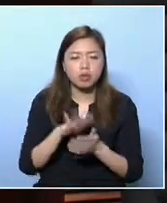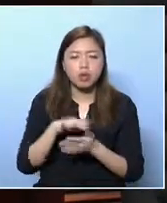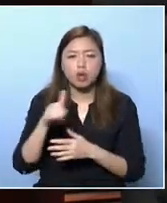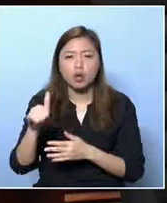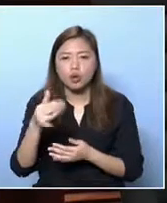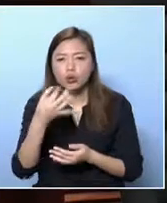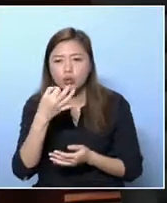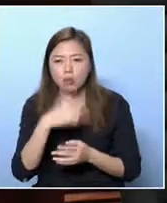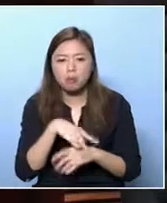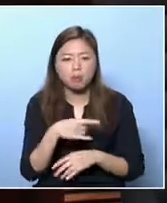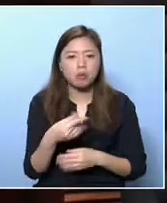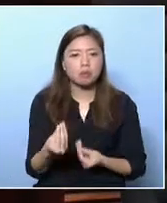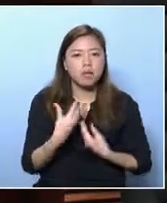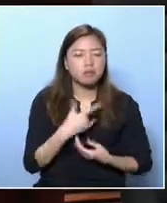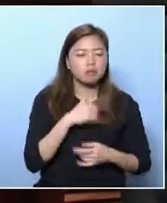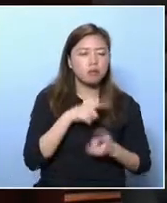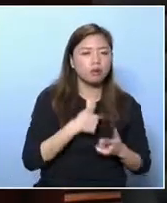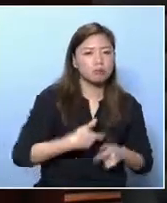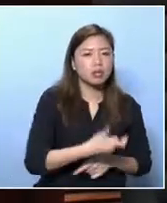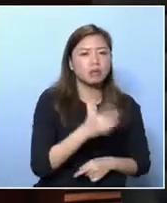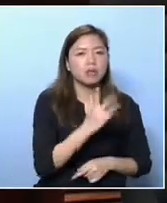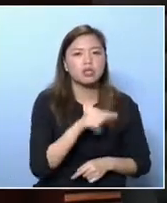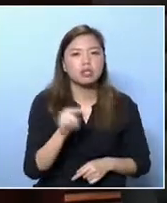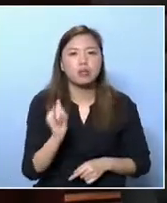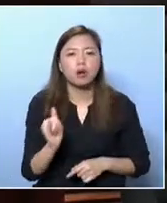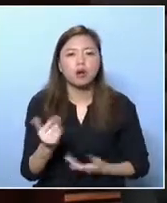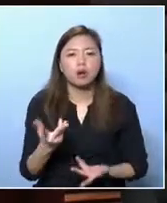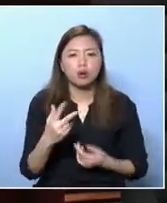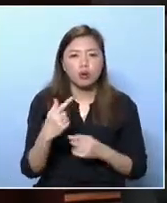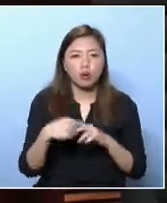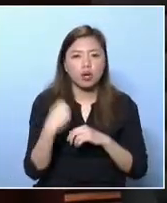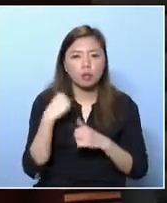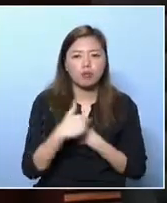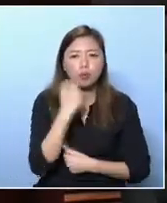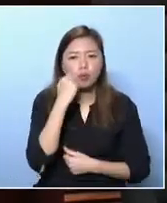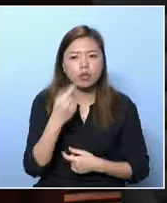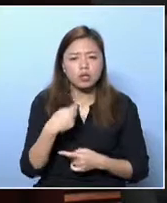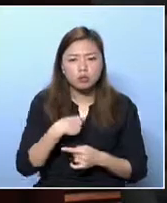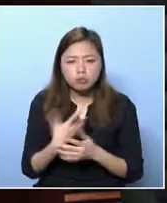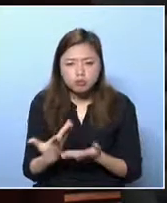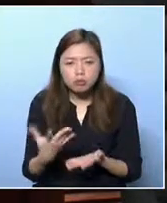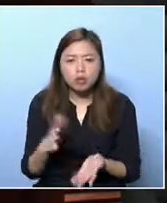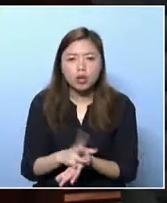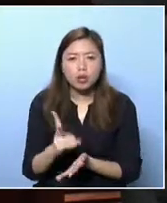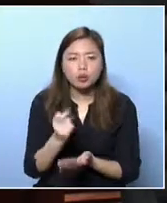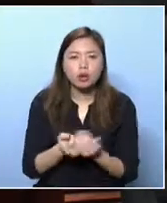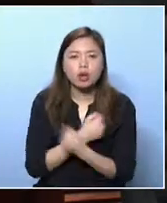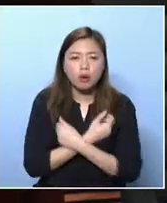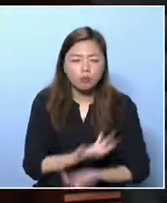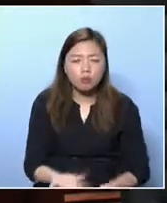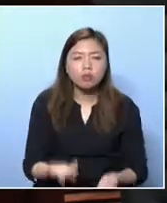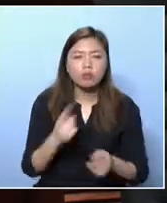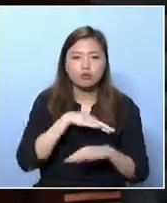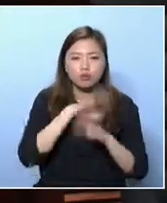spent all the money that I got when I was laid off. And even